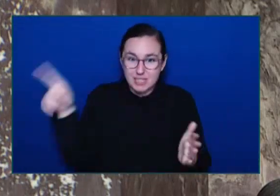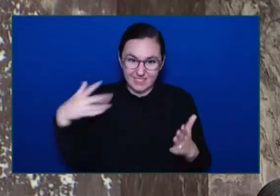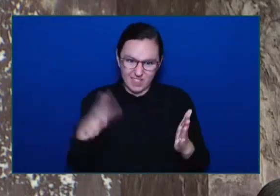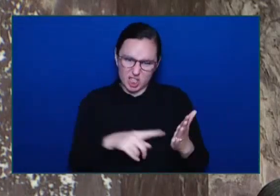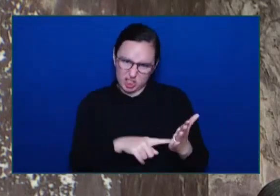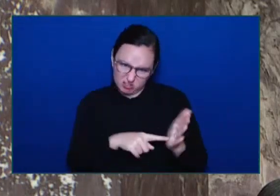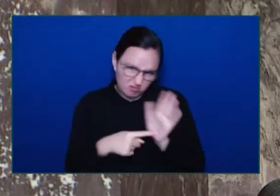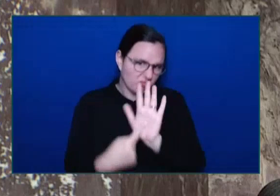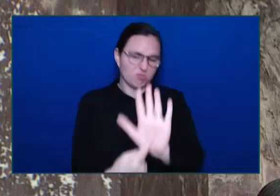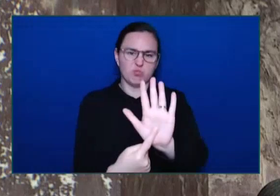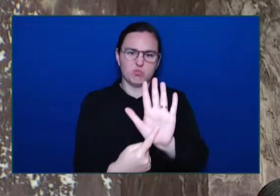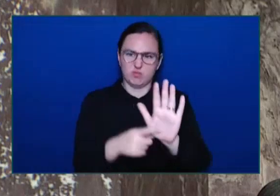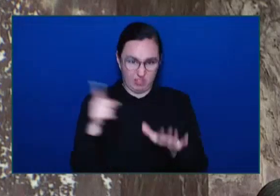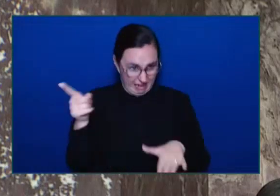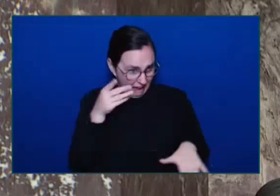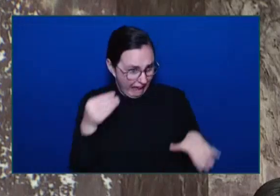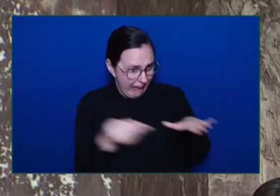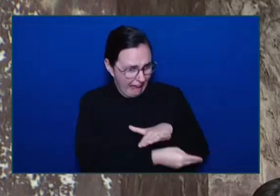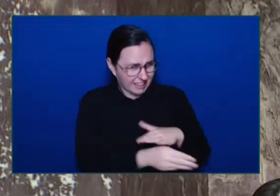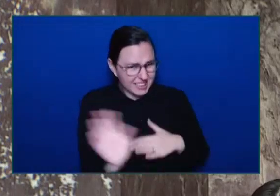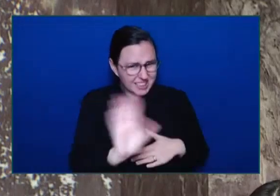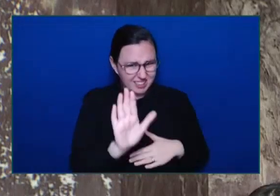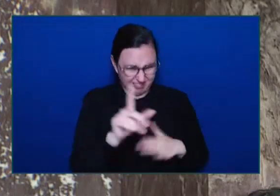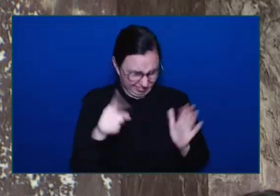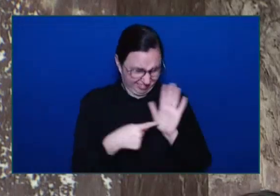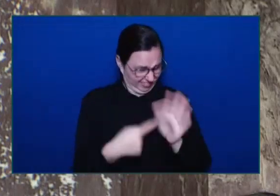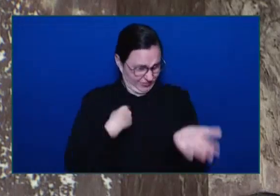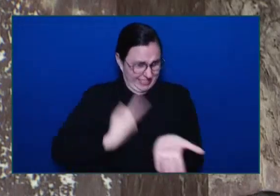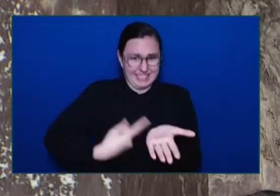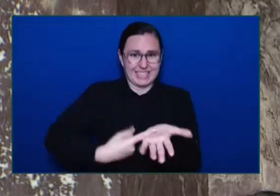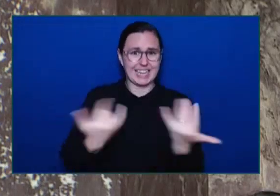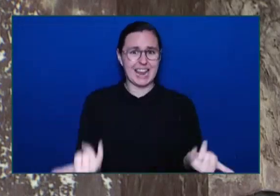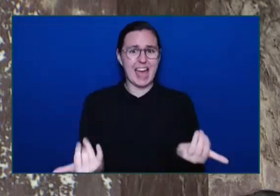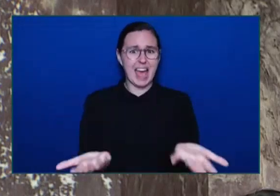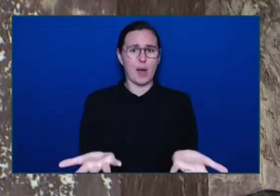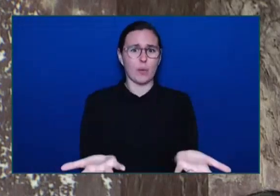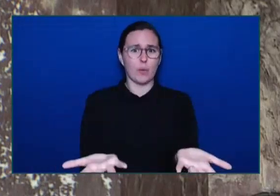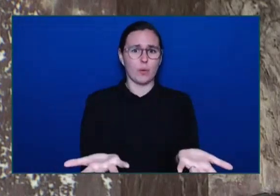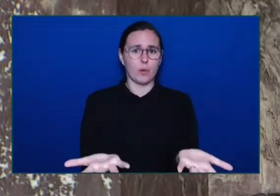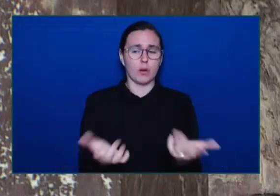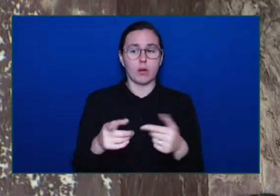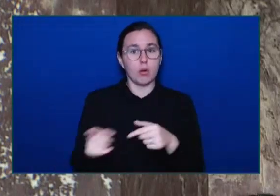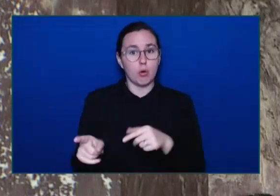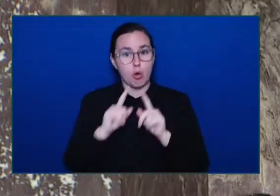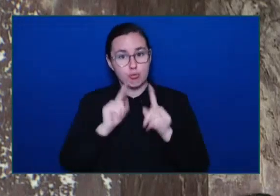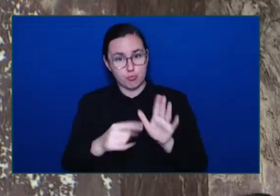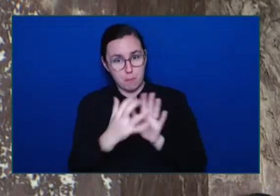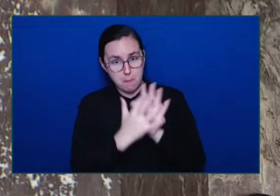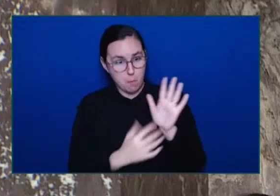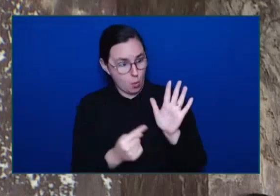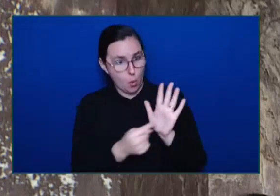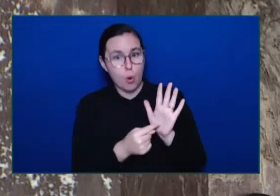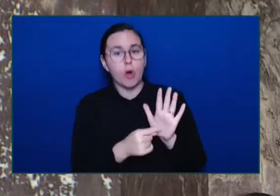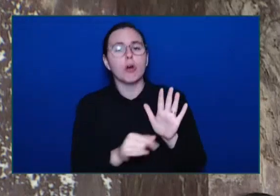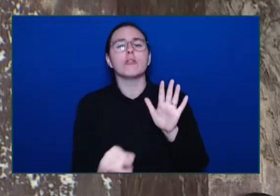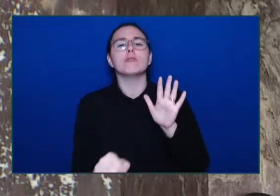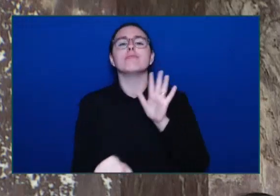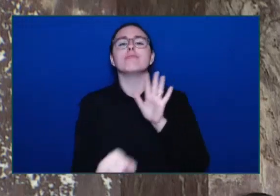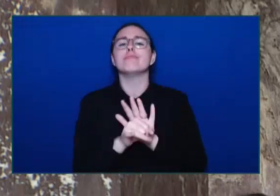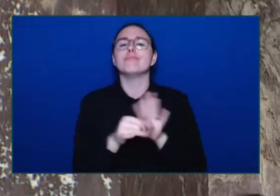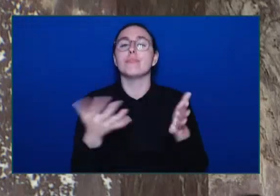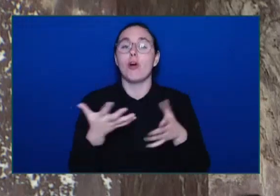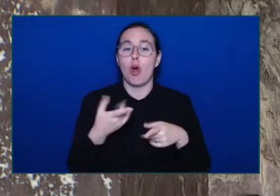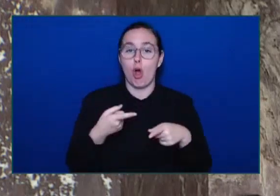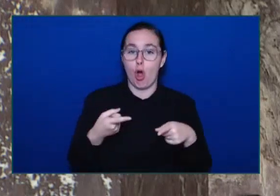have said And we're going to say it again The report that found mismanagement Around the conflict of interest Is simply wrong We're just as appalled